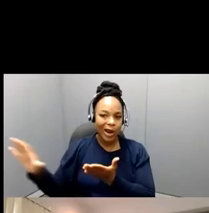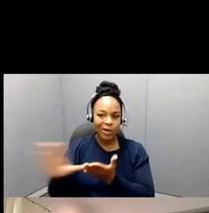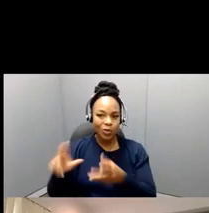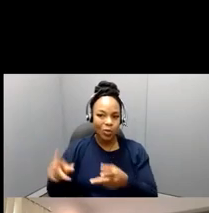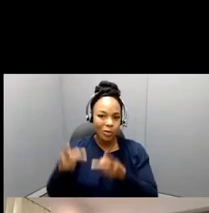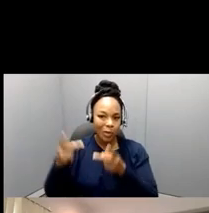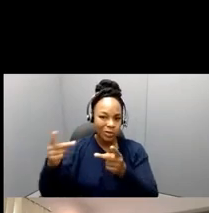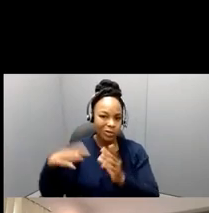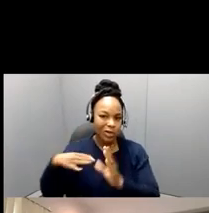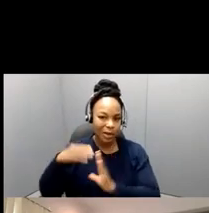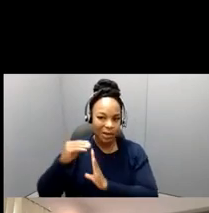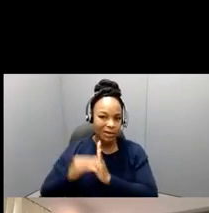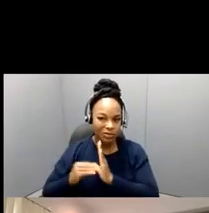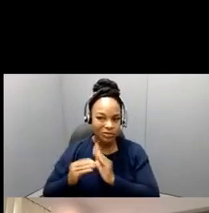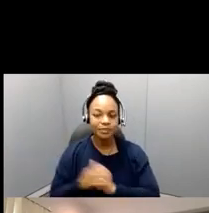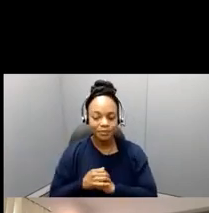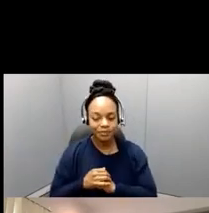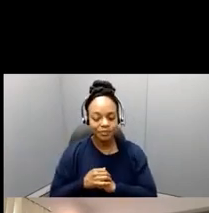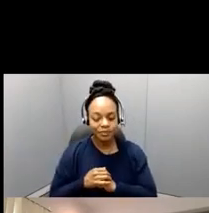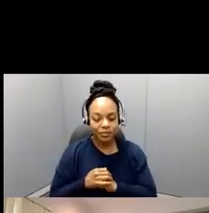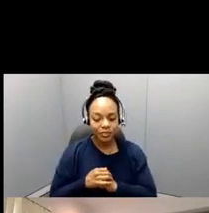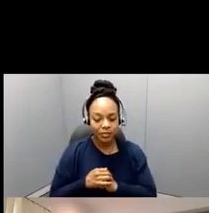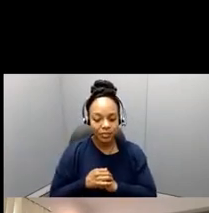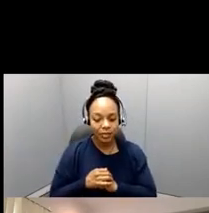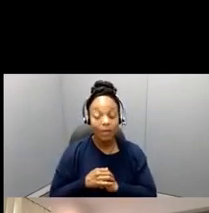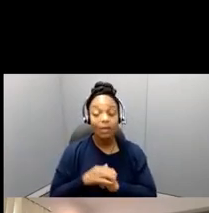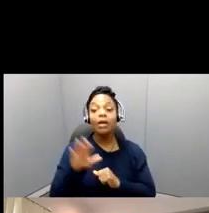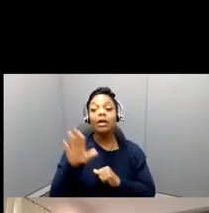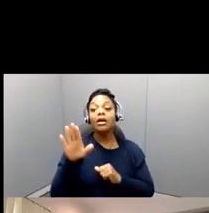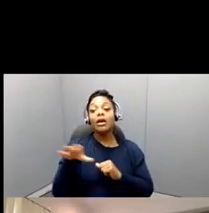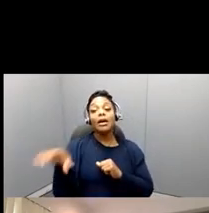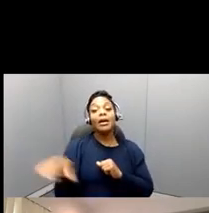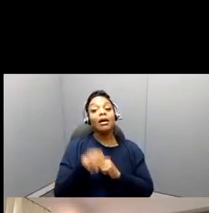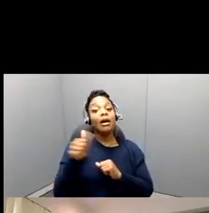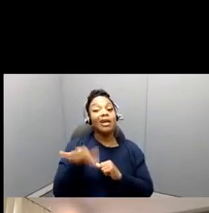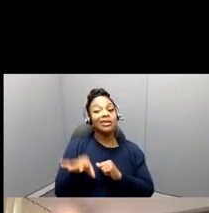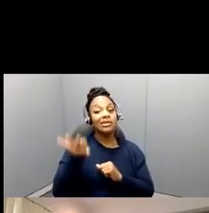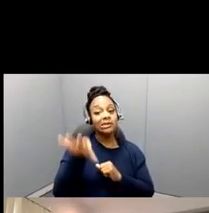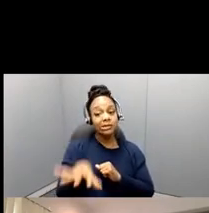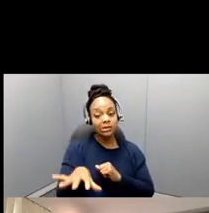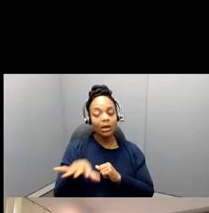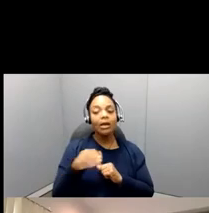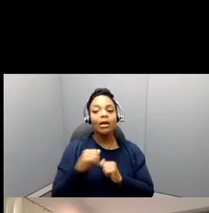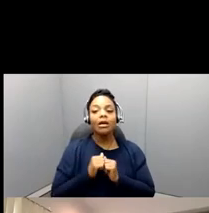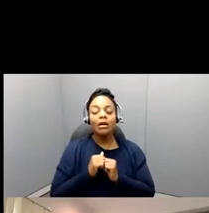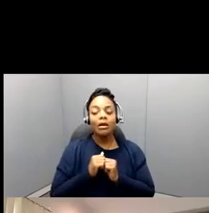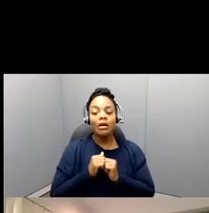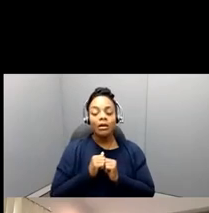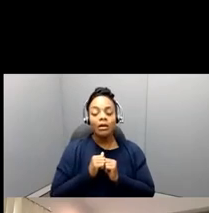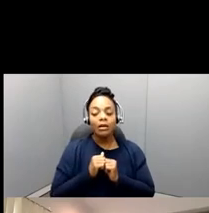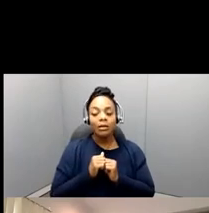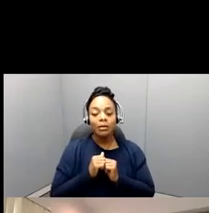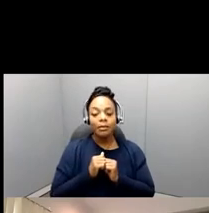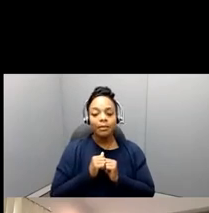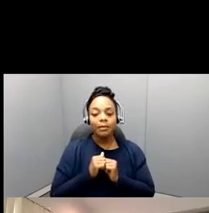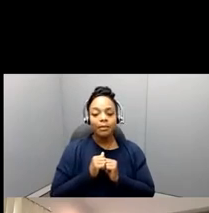Now, the other piece of that I will, I will add, though, is that how we do award about, um,